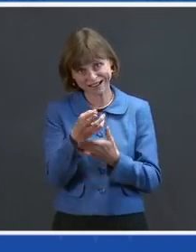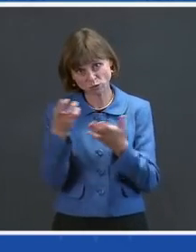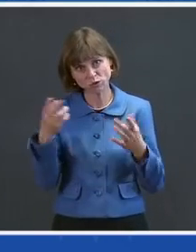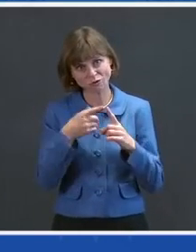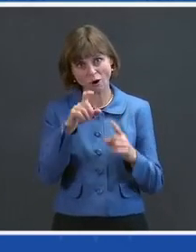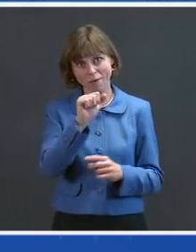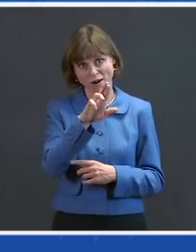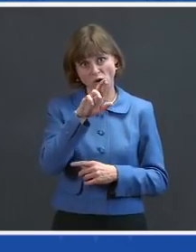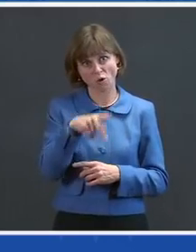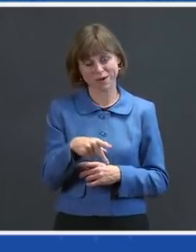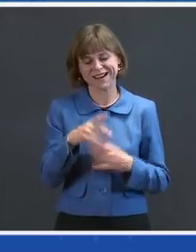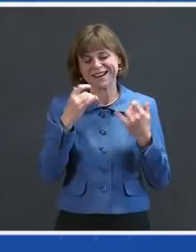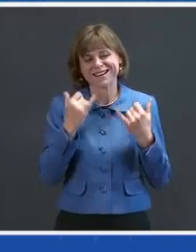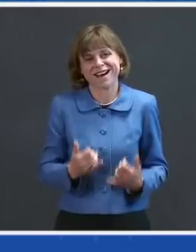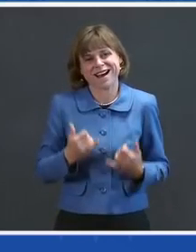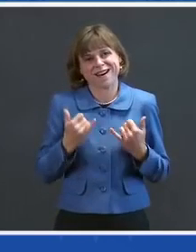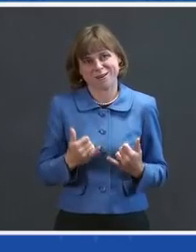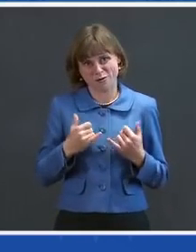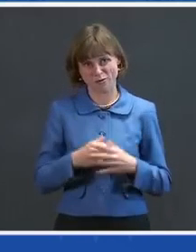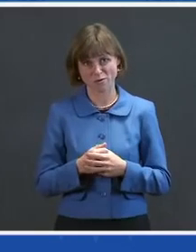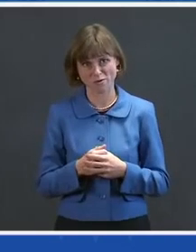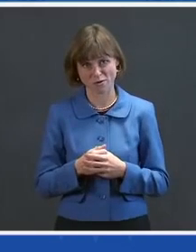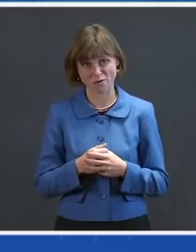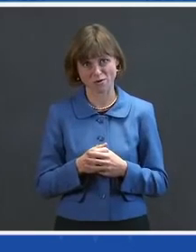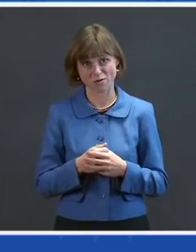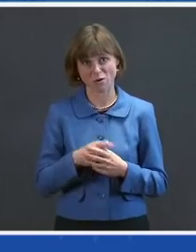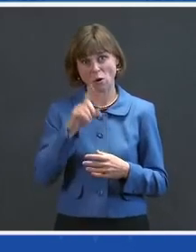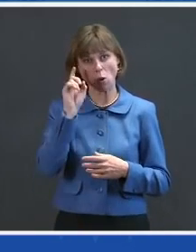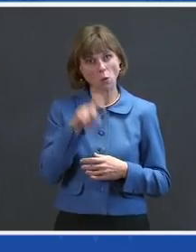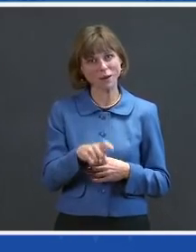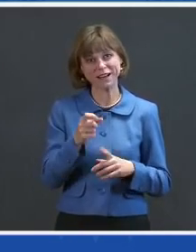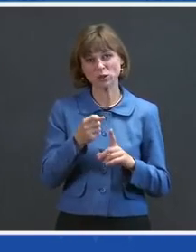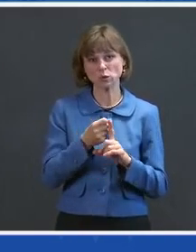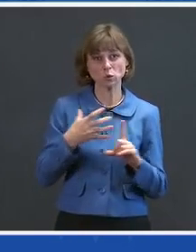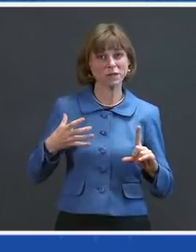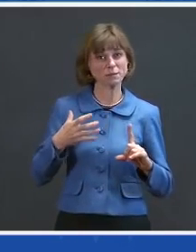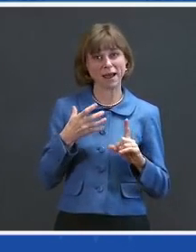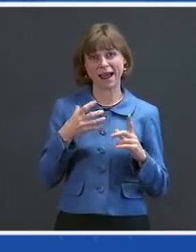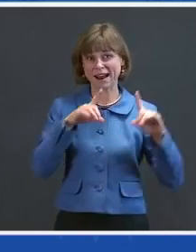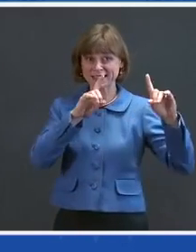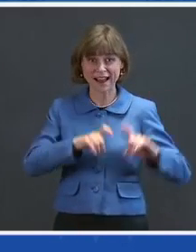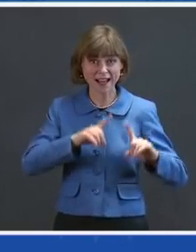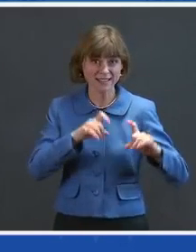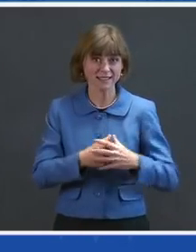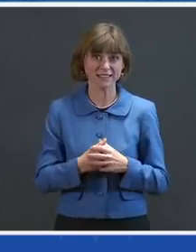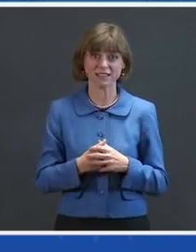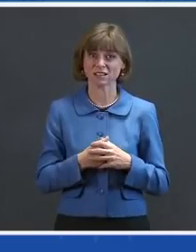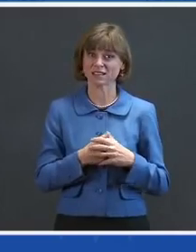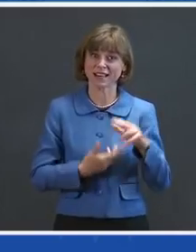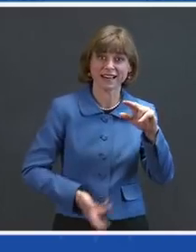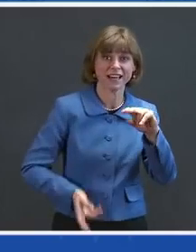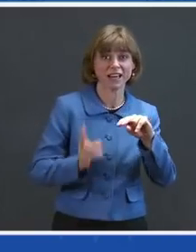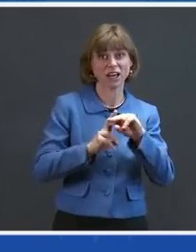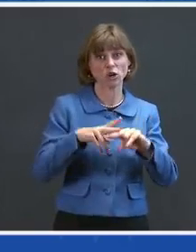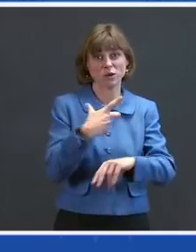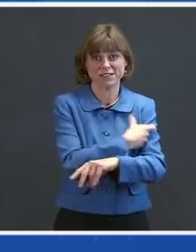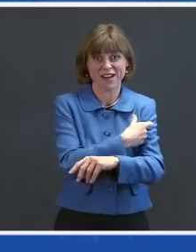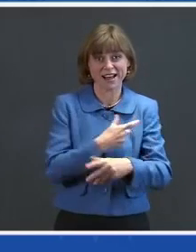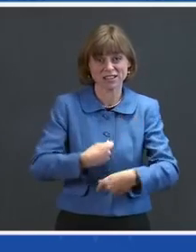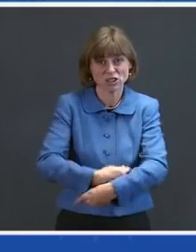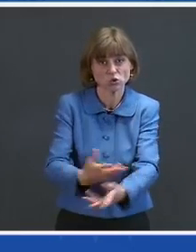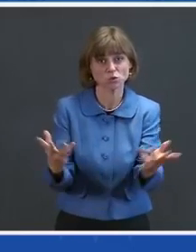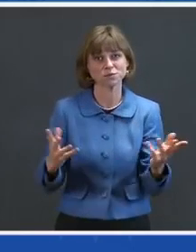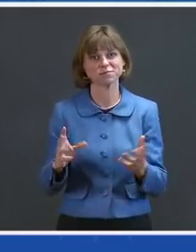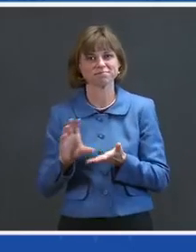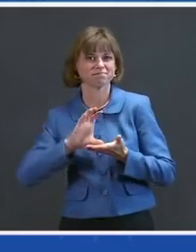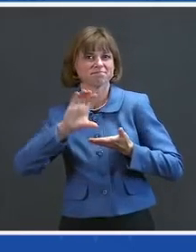Plan, and we need it urgently. We need them expanding testing, ramp-up vaccine distribution, fund FEMA and